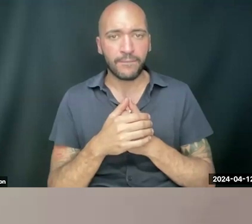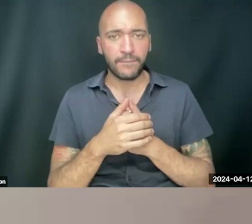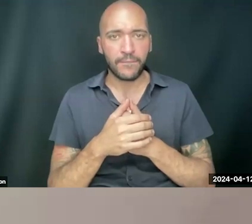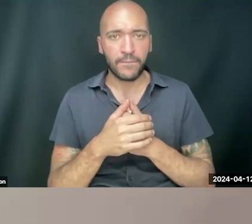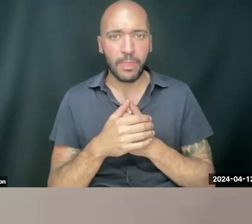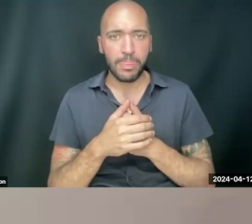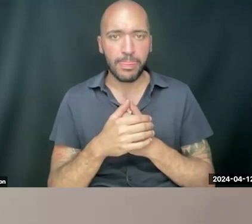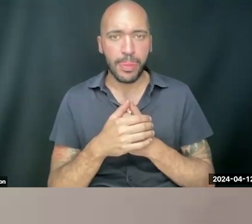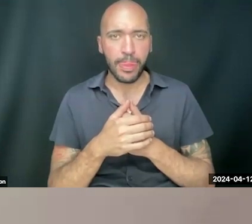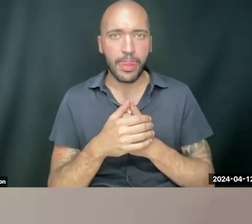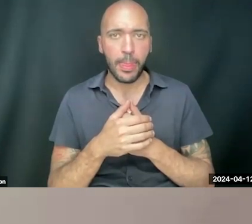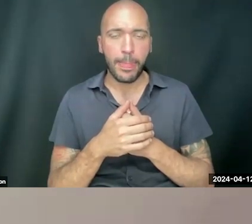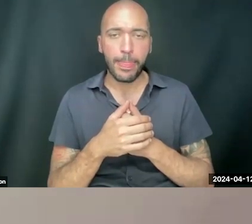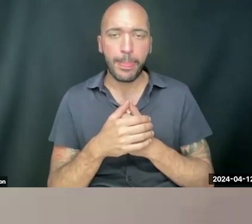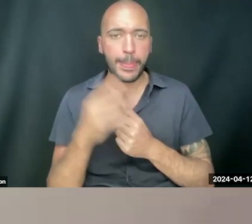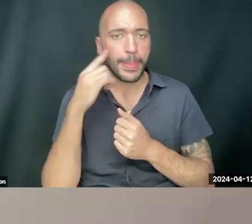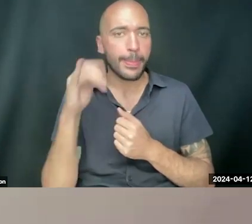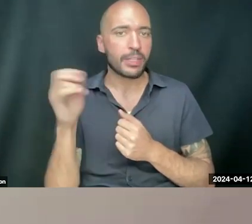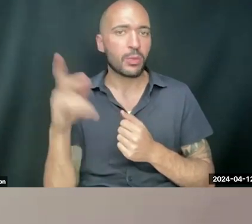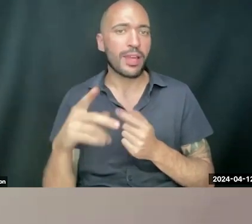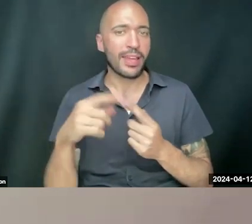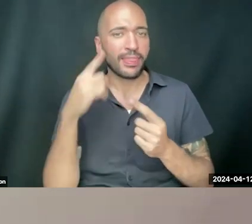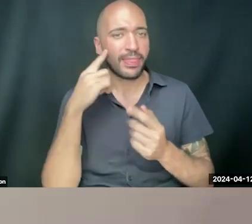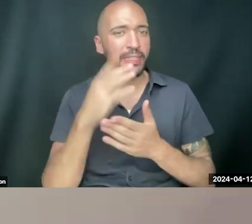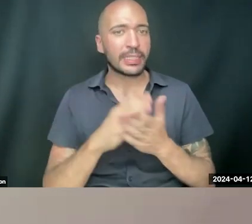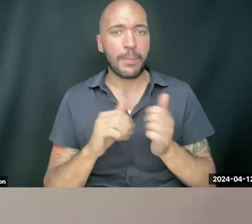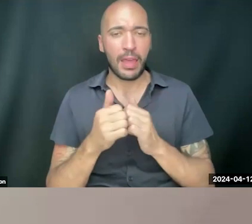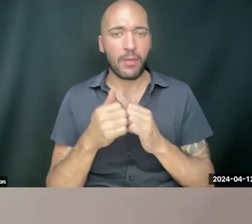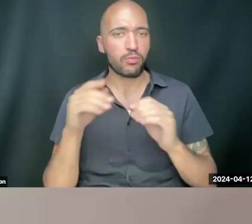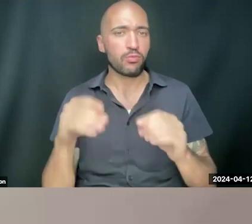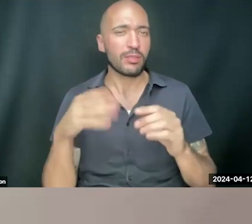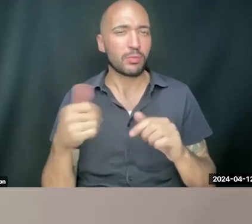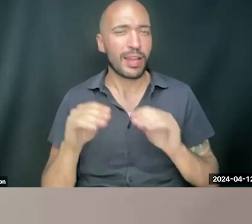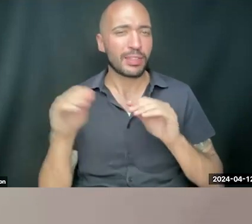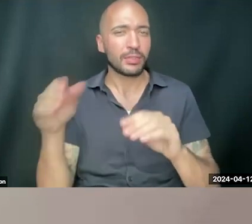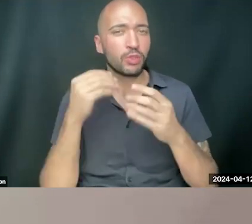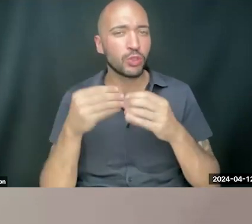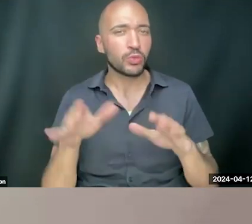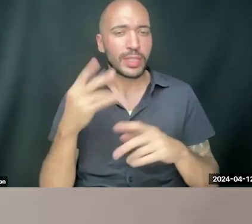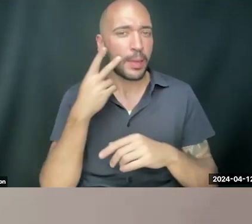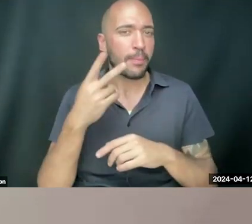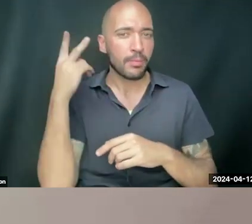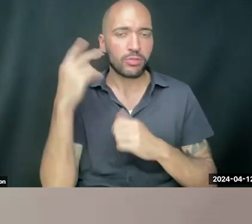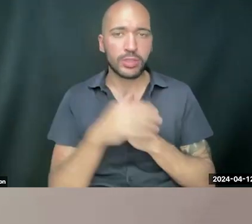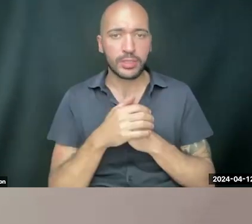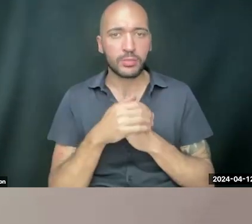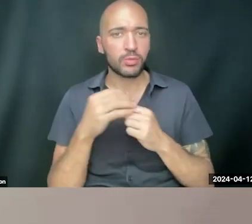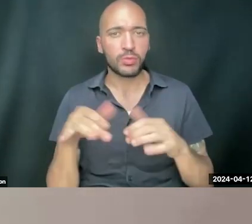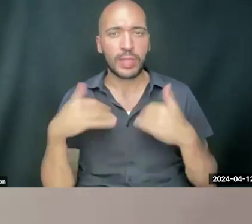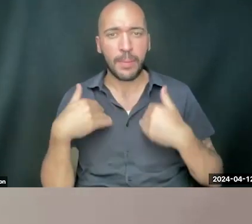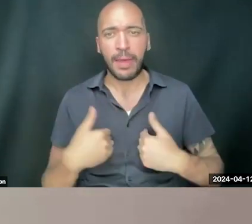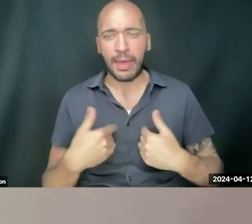And think that's okay. And think somehow if you put them into somewhere else, they're just going to lose that memory. They're going to lose that body.